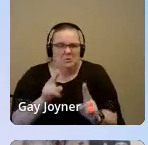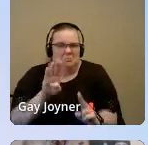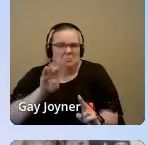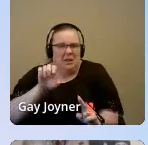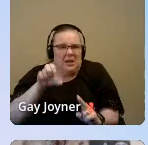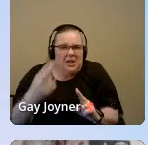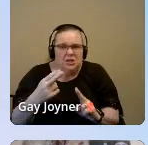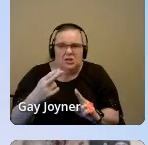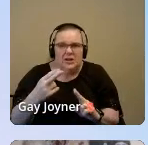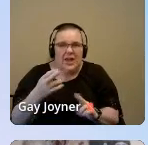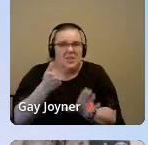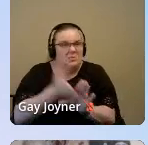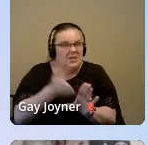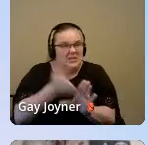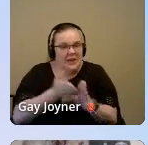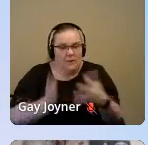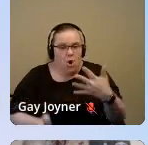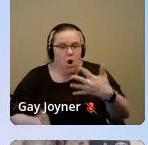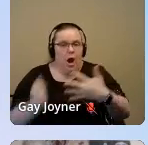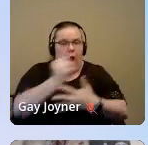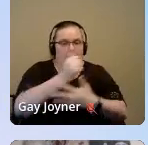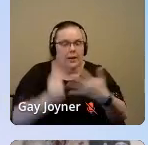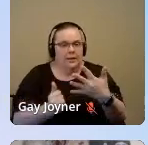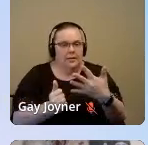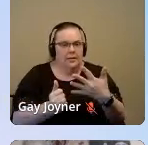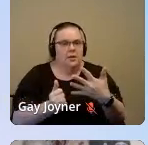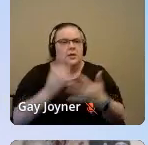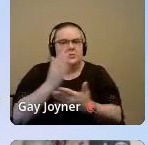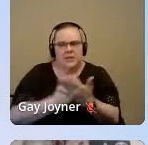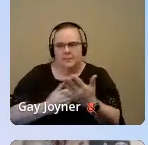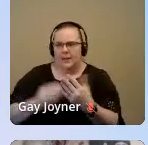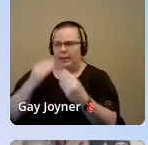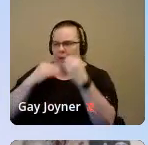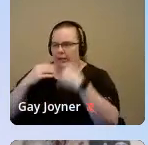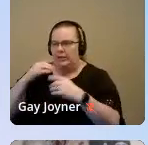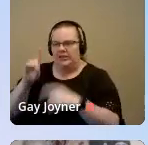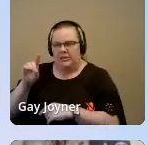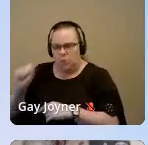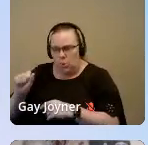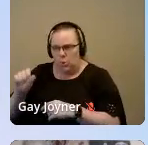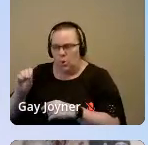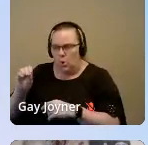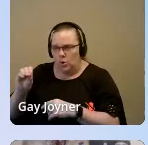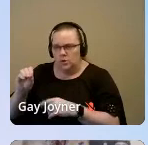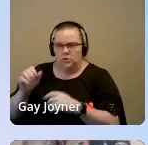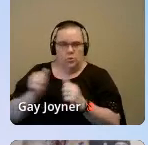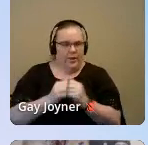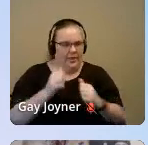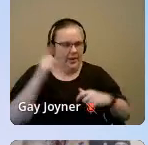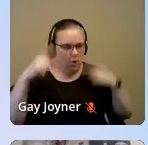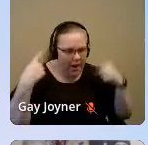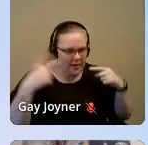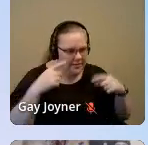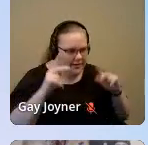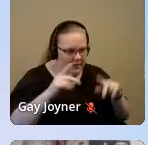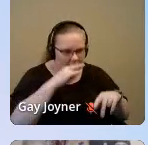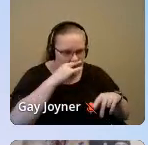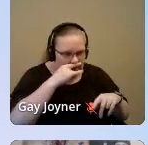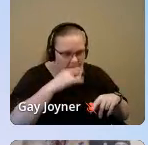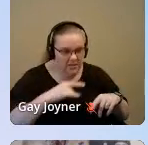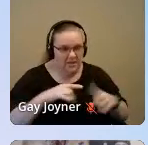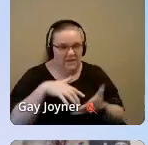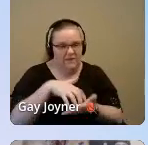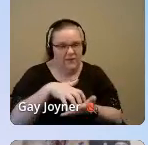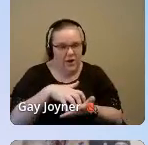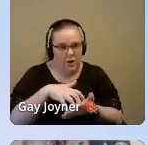a psych ward hierarchy. They separated the kids with the eating disorders from the crazy kids. The frail looking teens never made